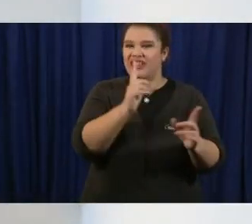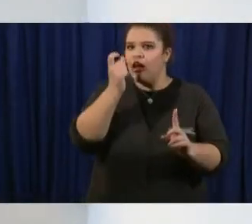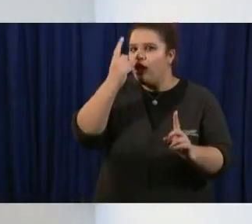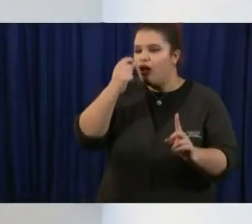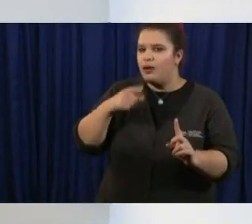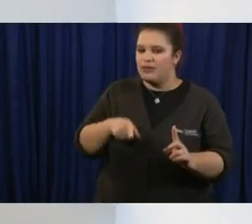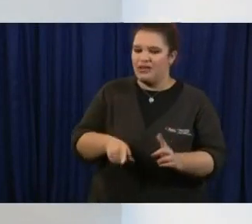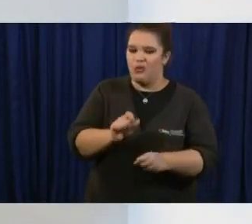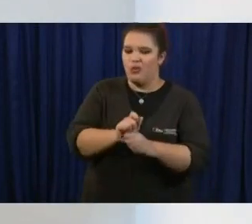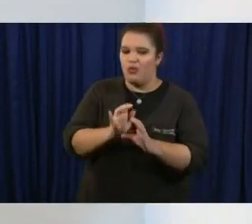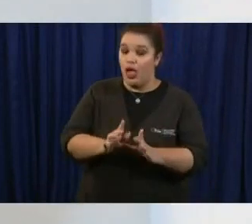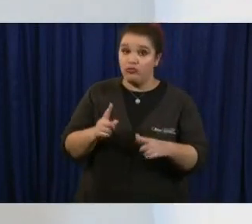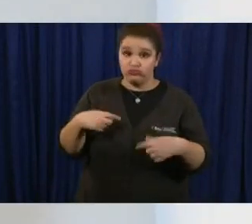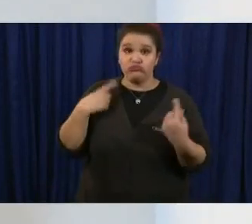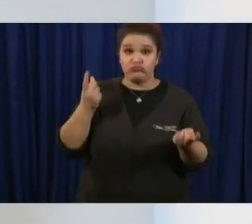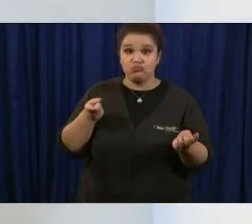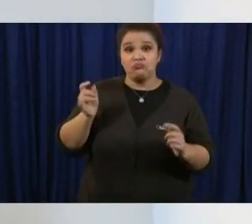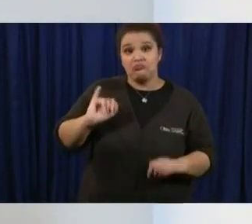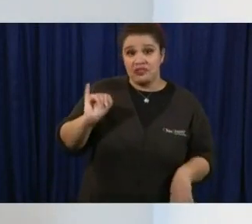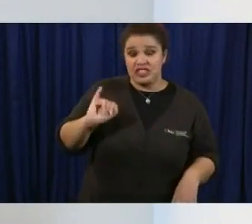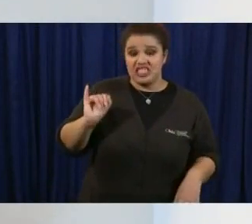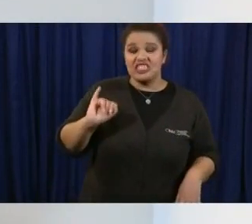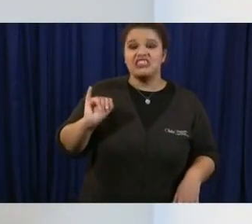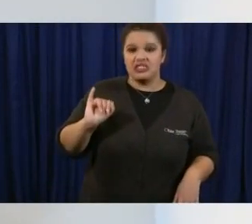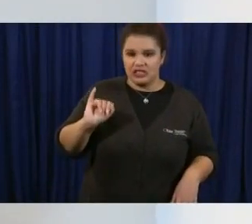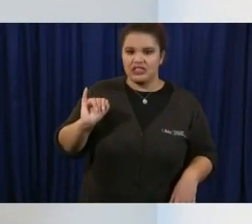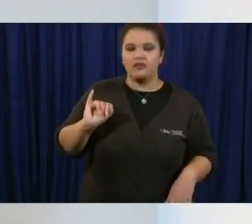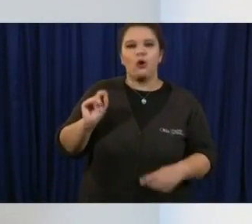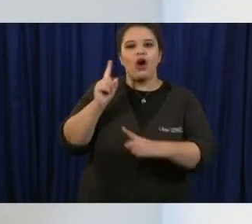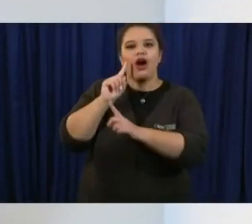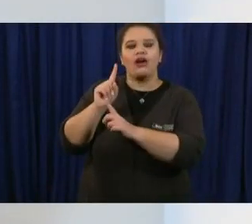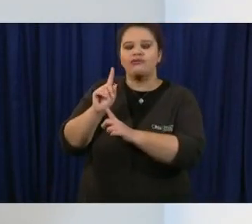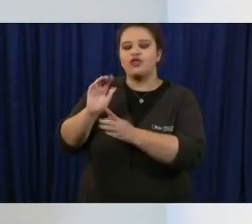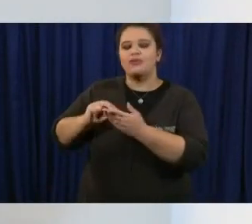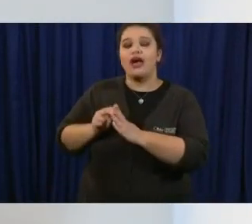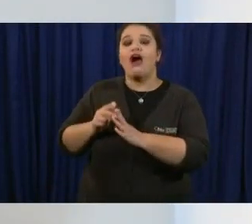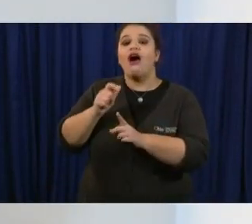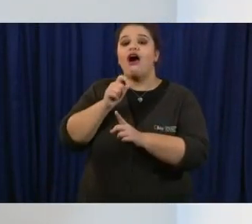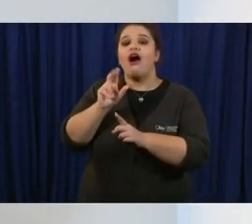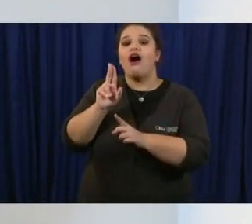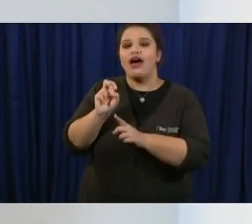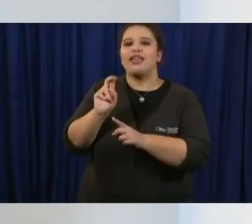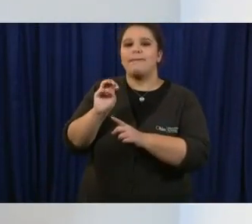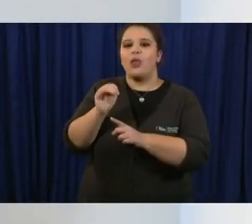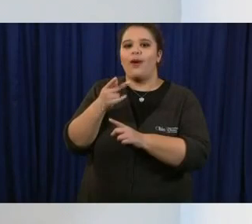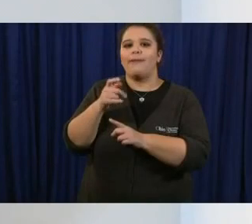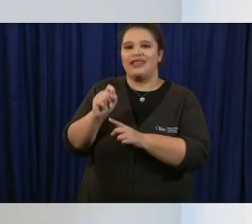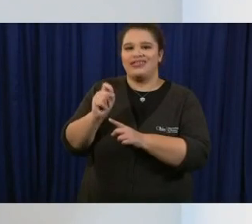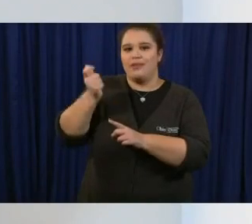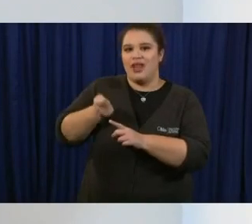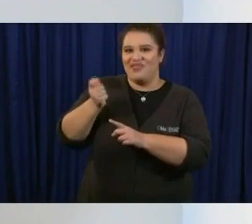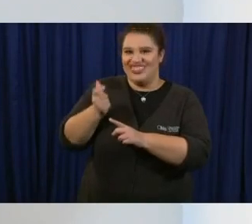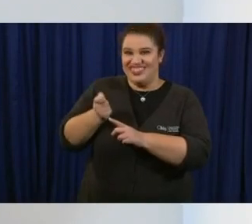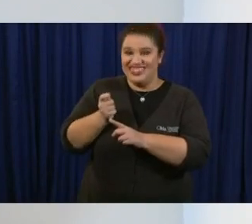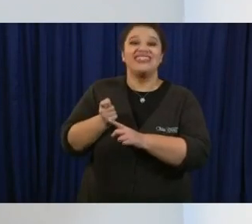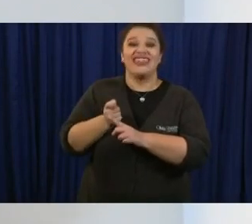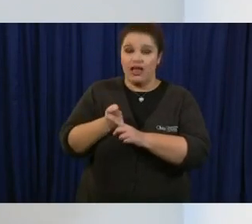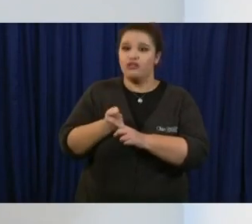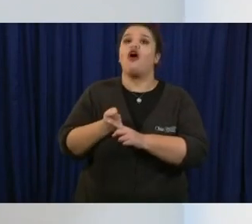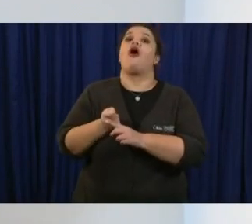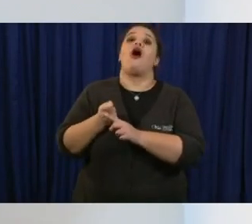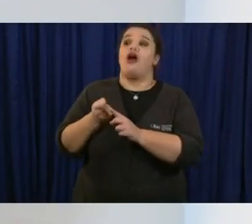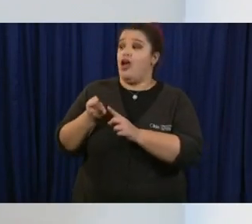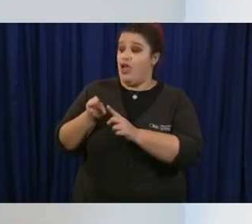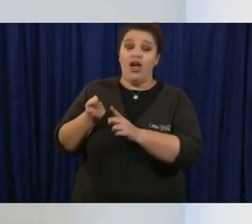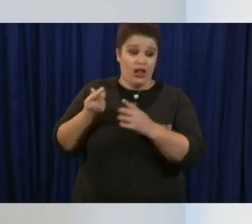benefits now going back to work it gets ill with the coronavirus in a few days would this person